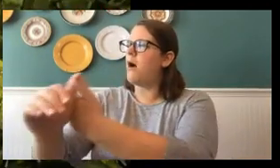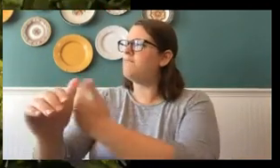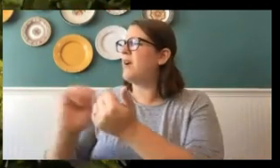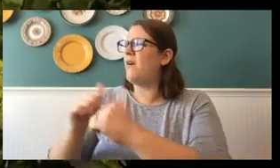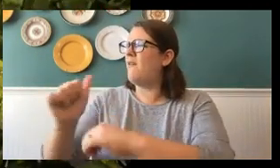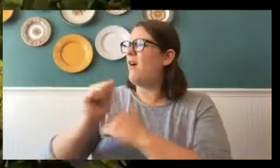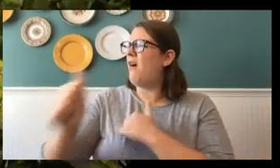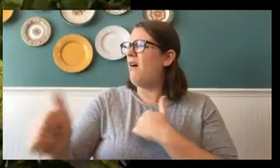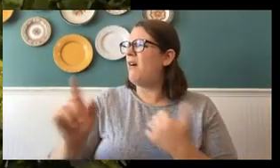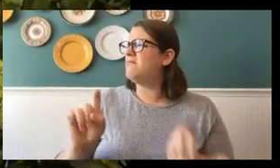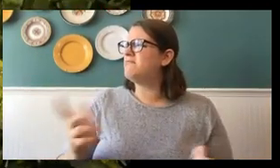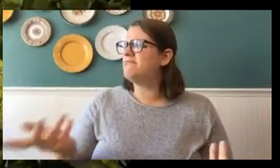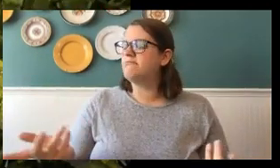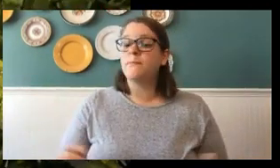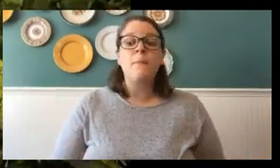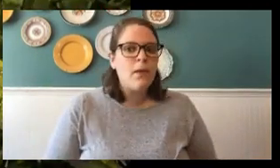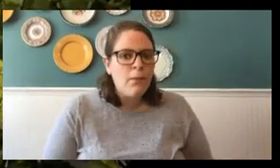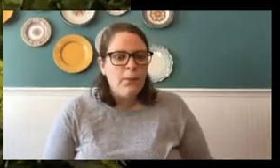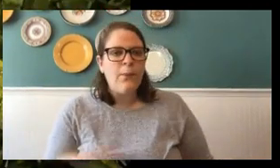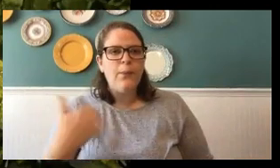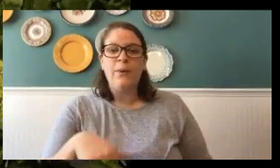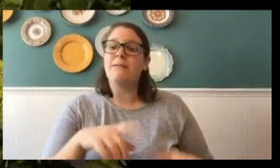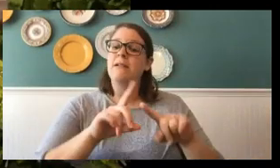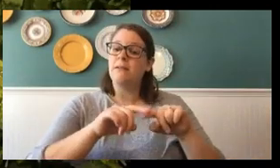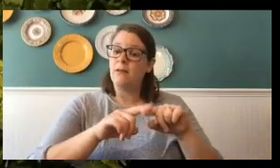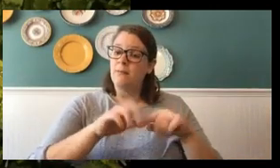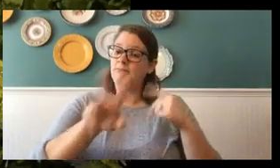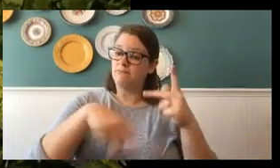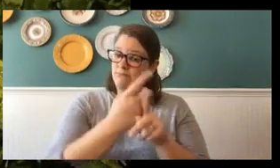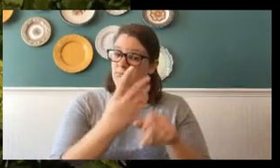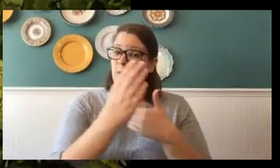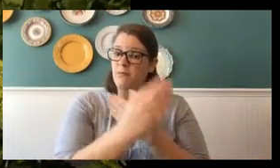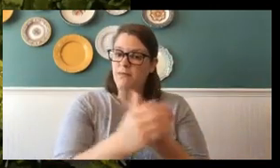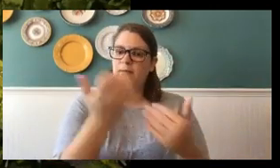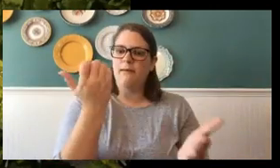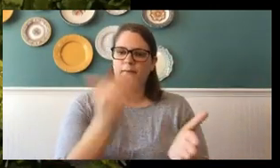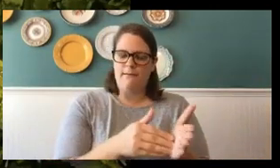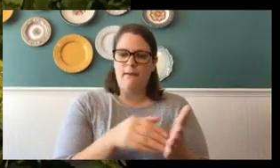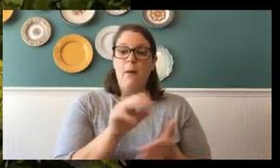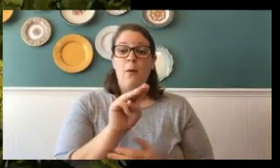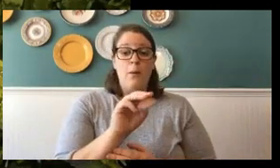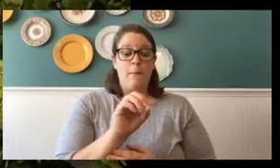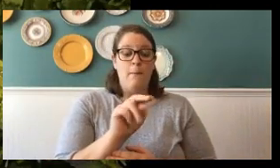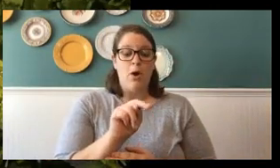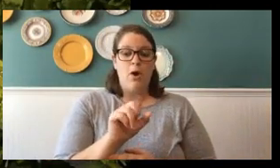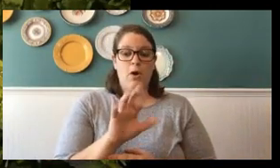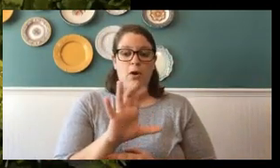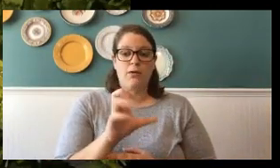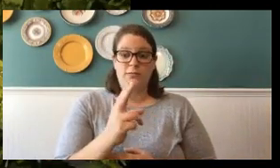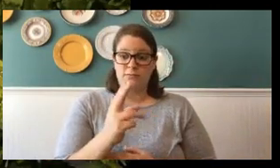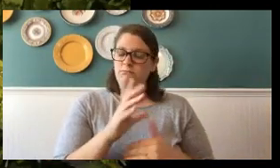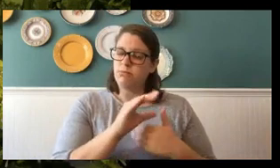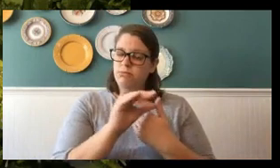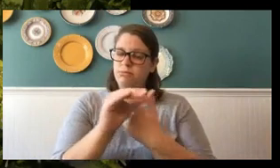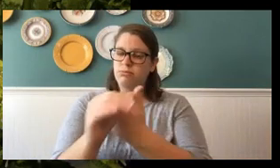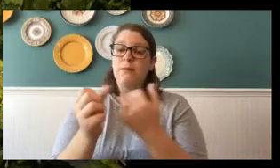Yeah, that depends on the species of butterfly. Again, we know that monarchs can fly for miles. And actually,